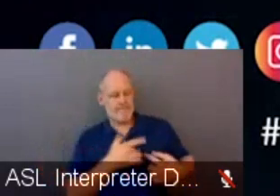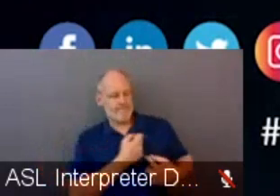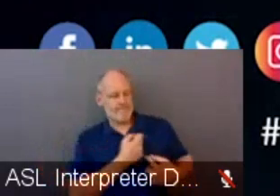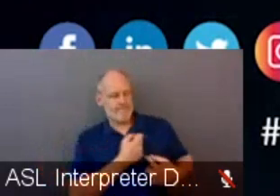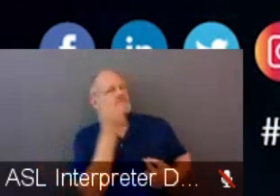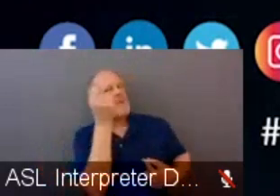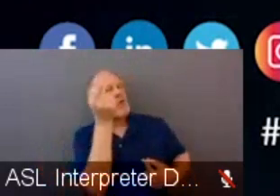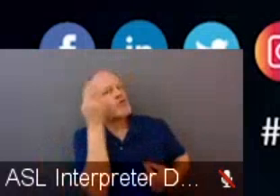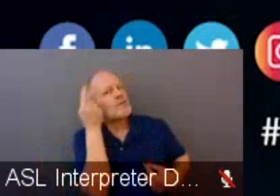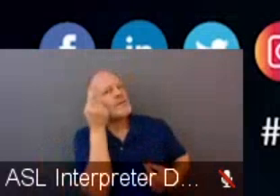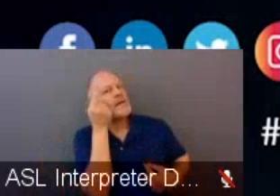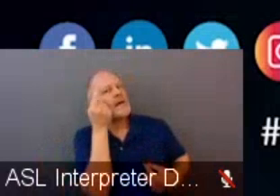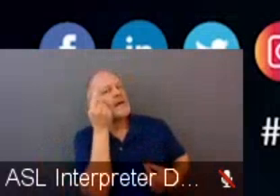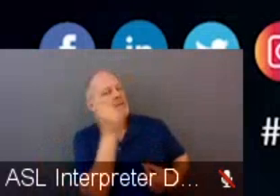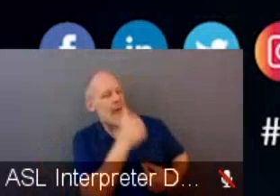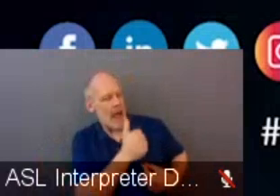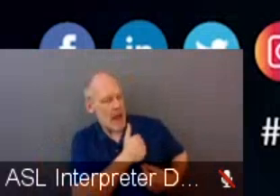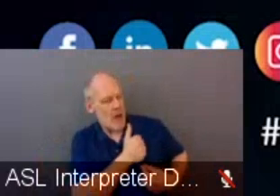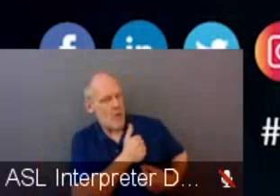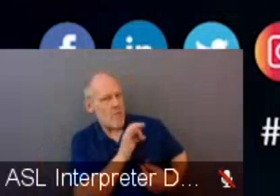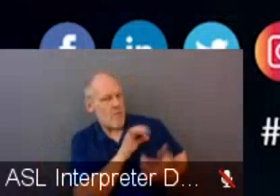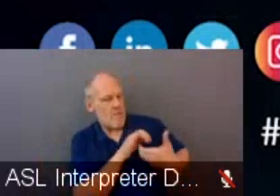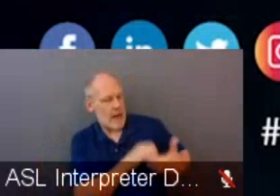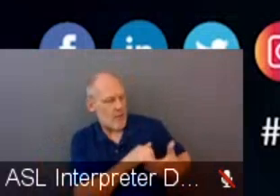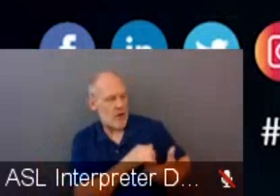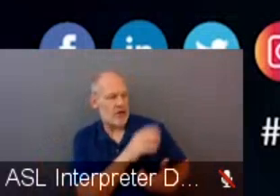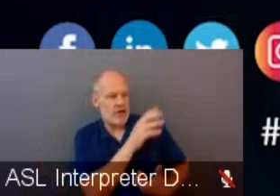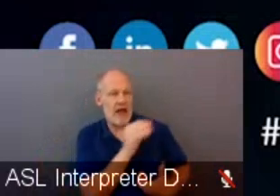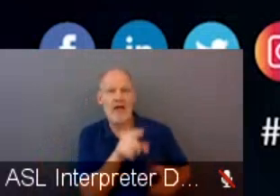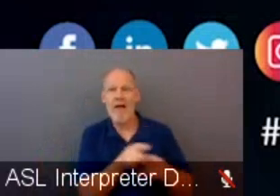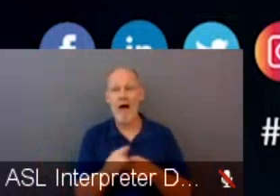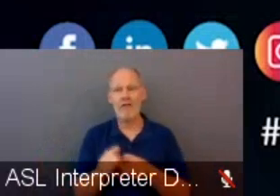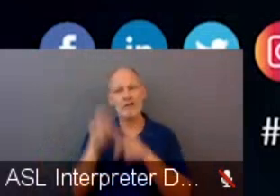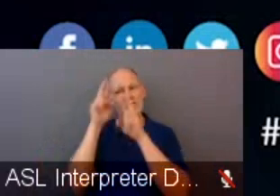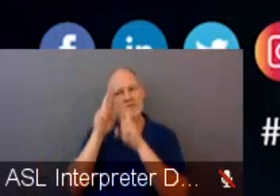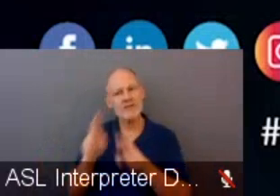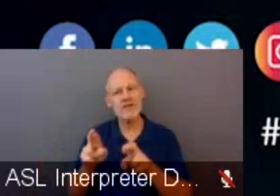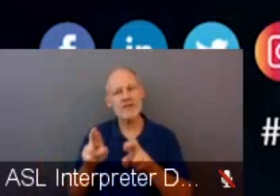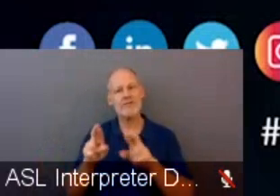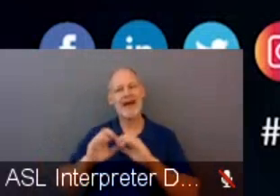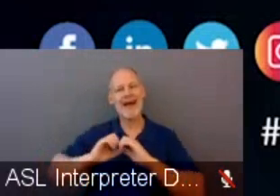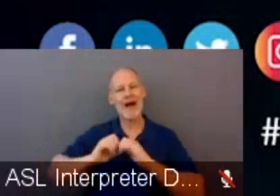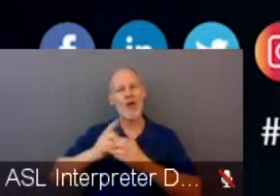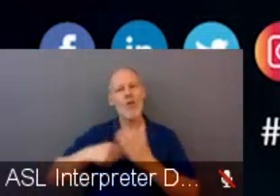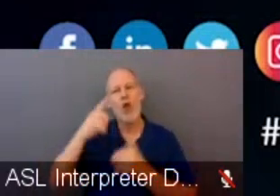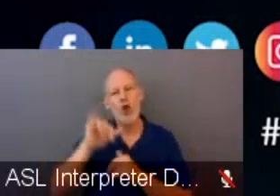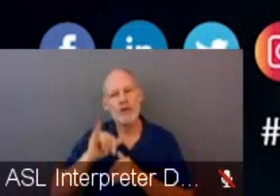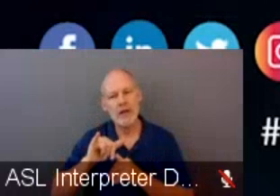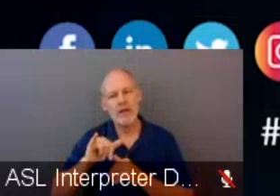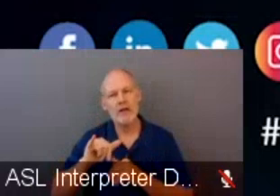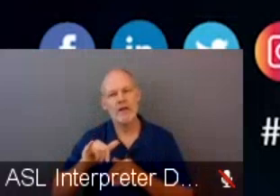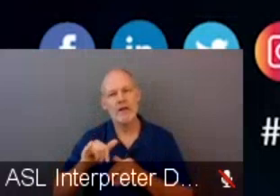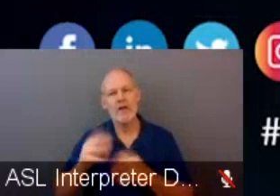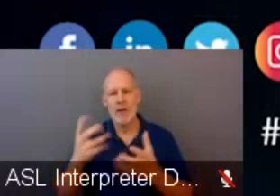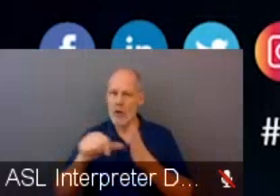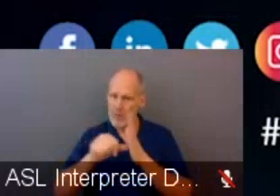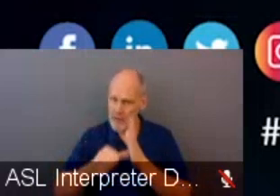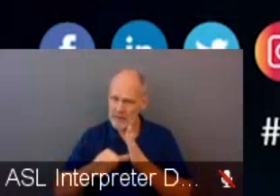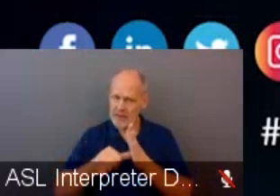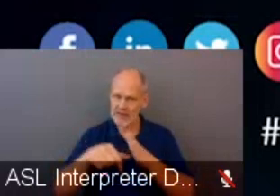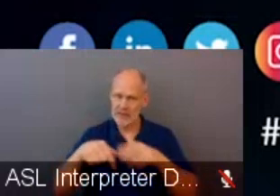as well as the texture of it as we as we move through this process. It is also a process, and I want to highlight that.